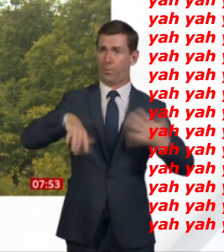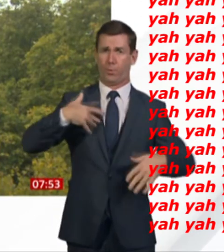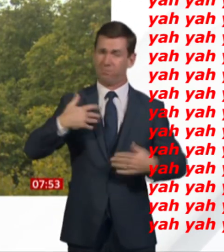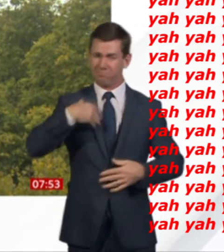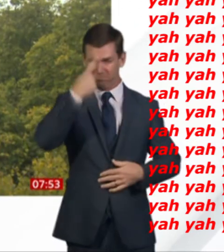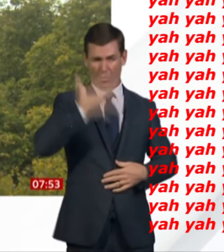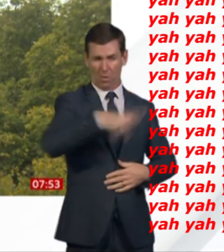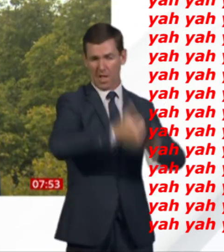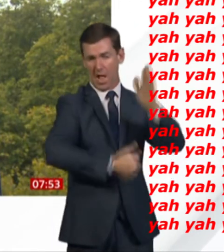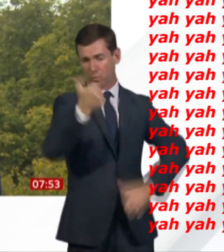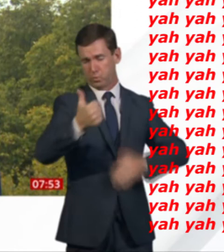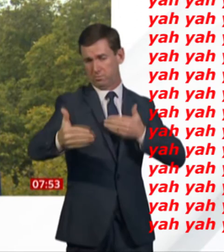better.